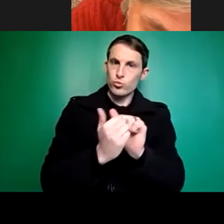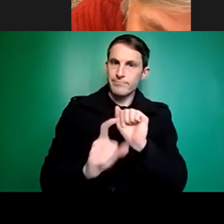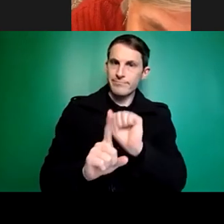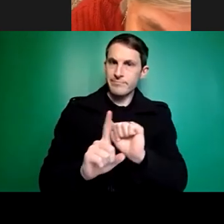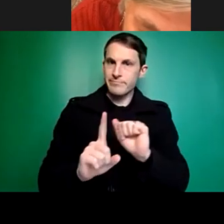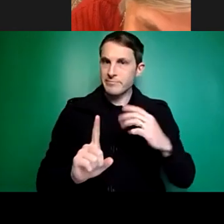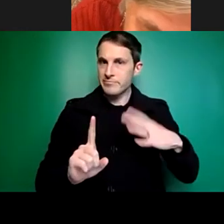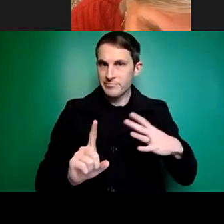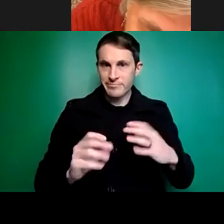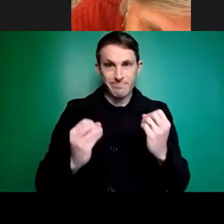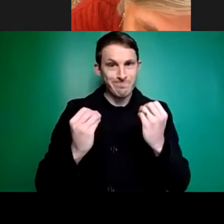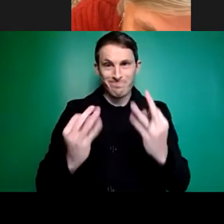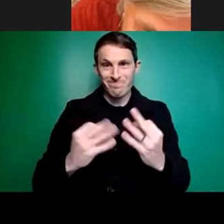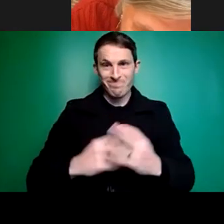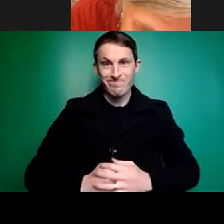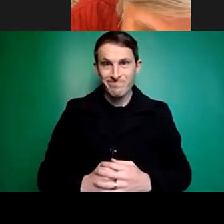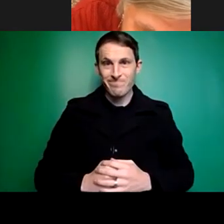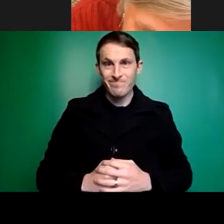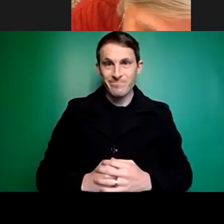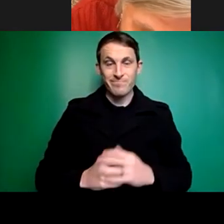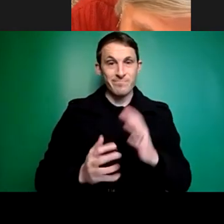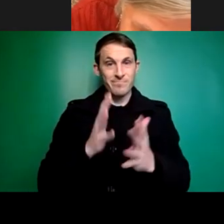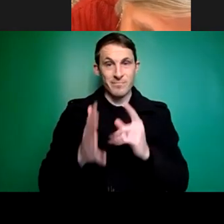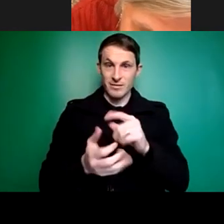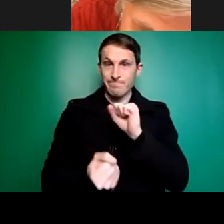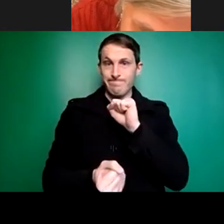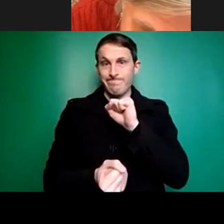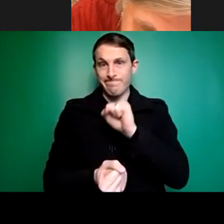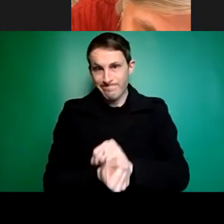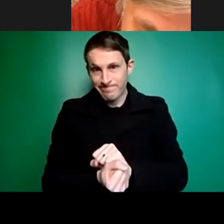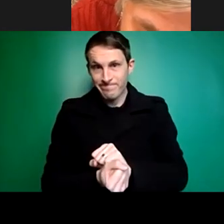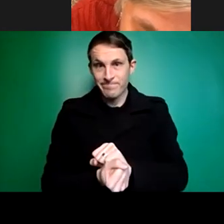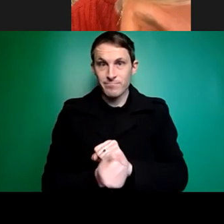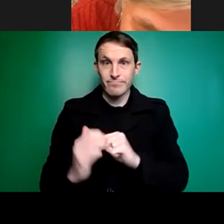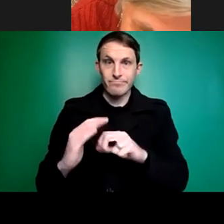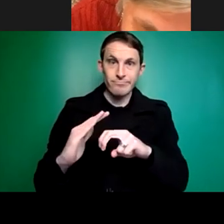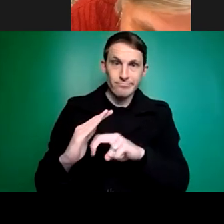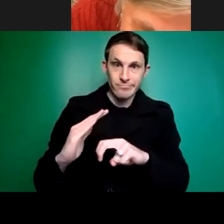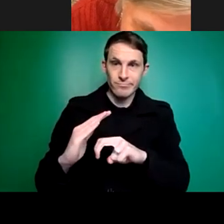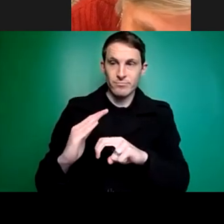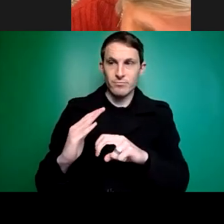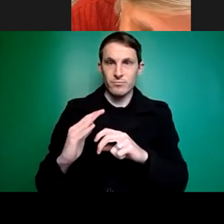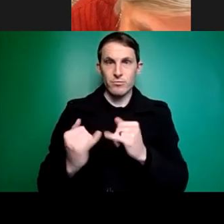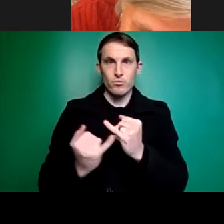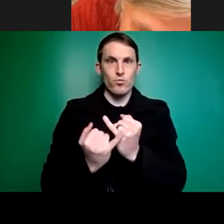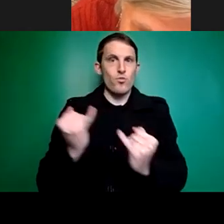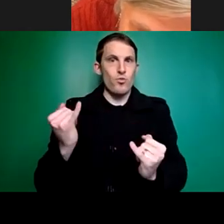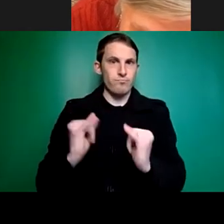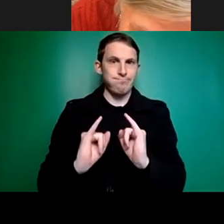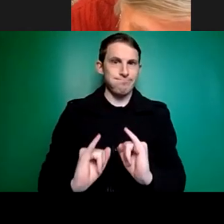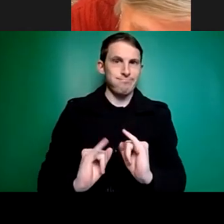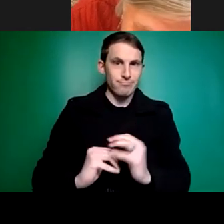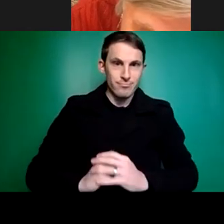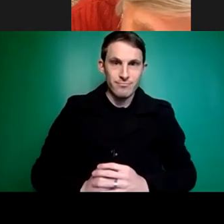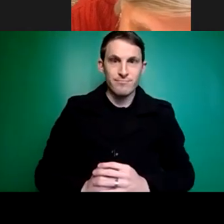place and they're virtually stuck in their room. It's terrible. So